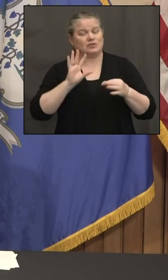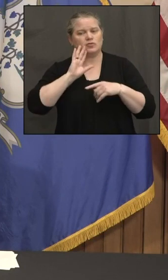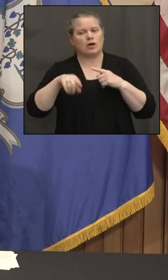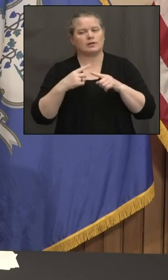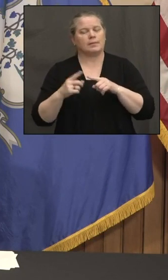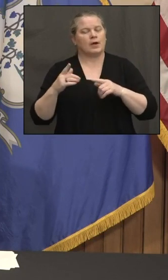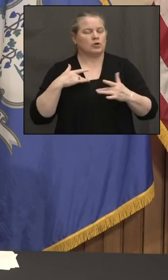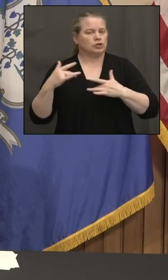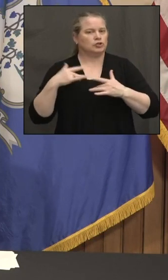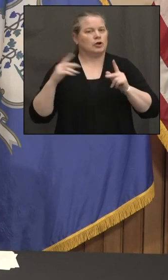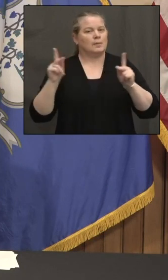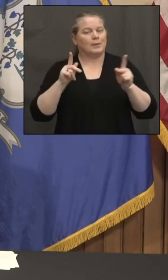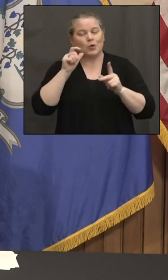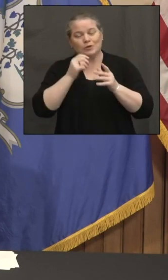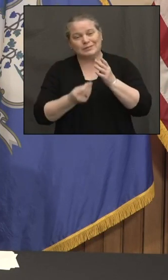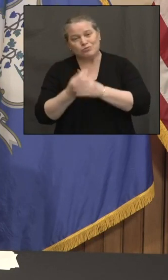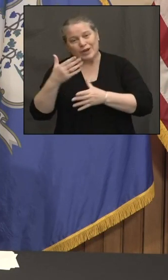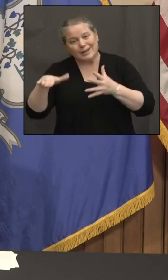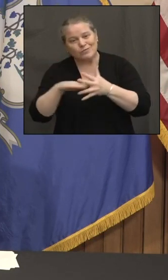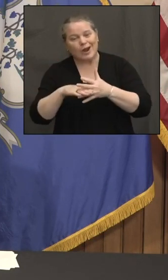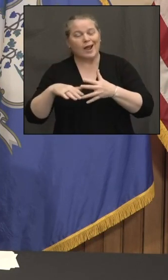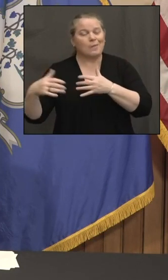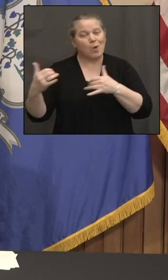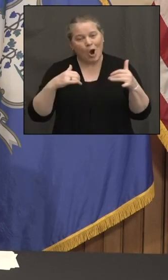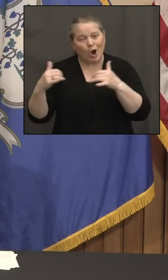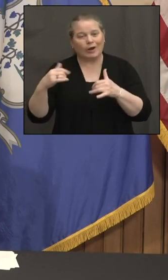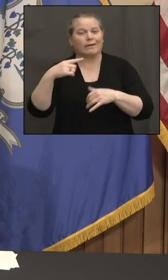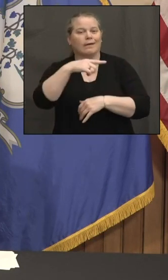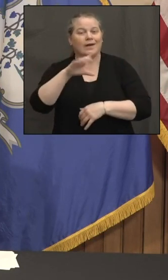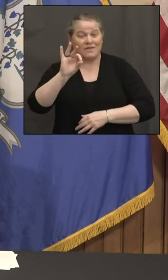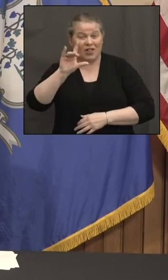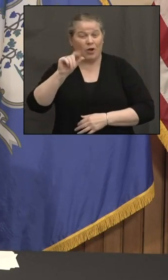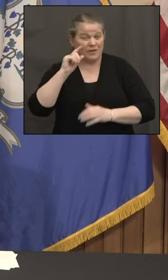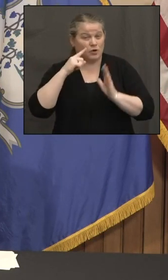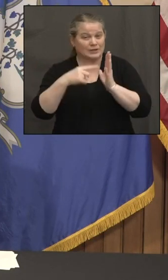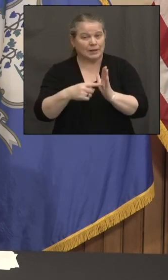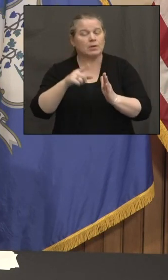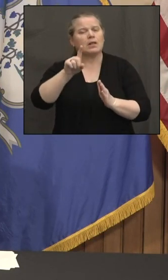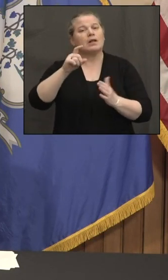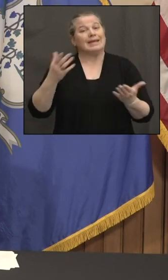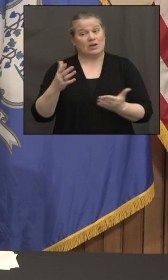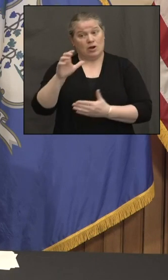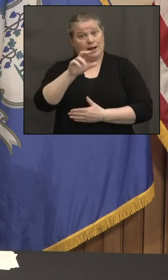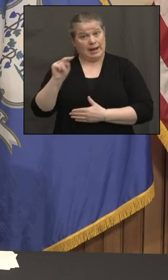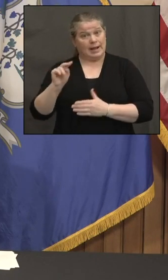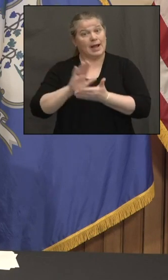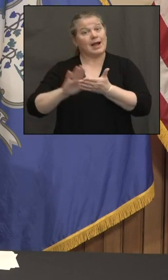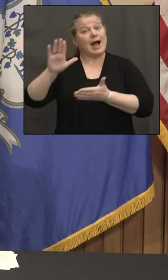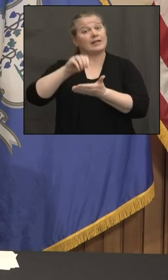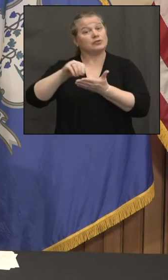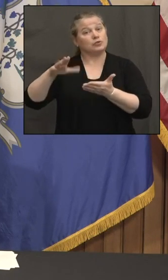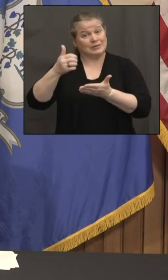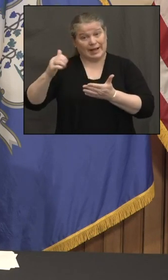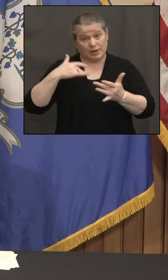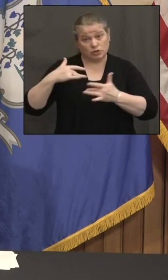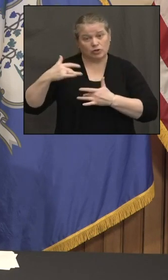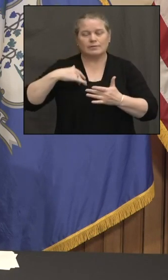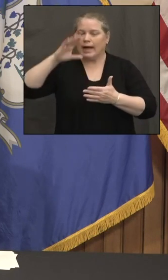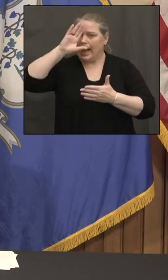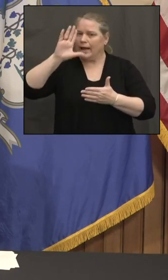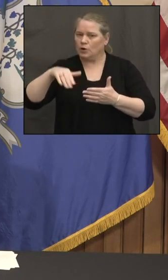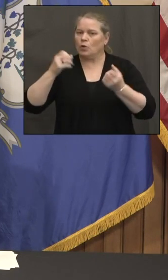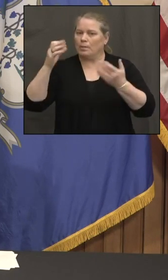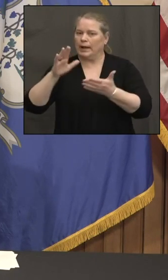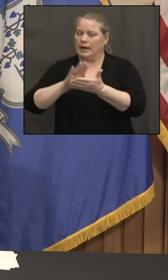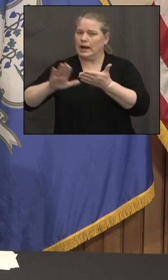who are spring break partying maybe in Florida. Do you have any concern about that for, for Connecticut college students? I know a lot of schools have postponed